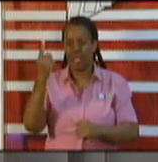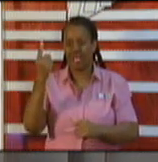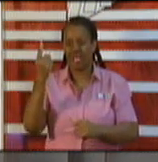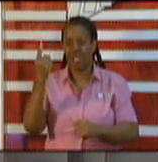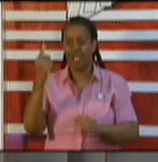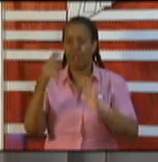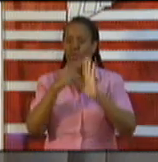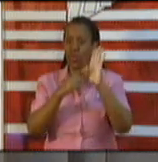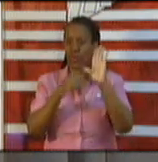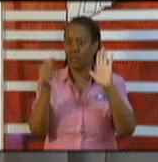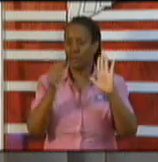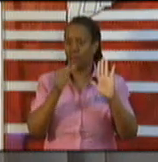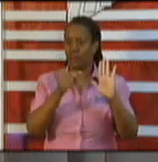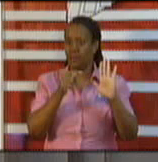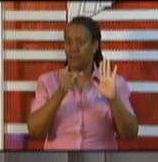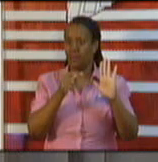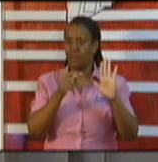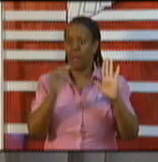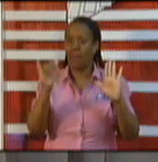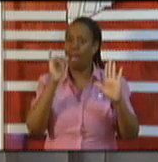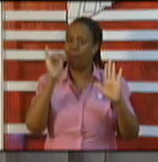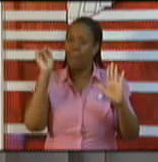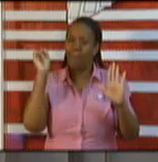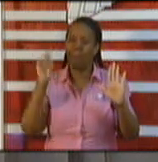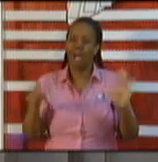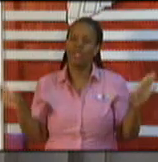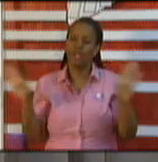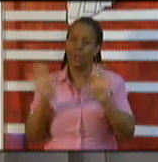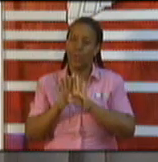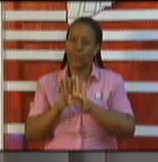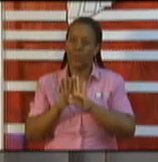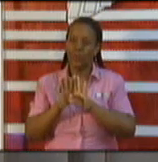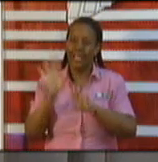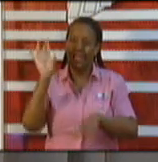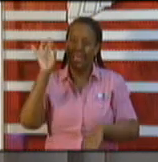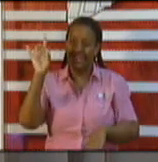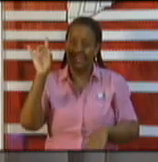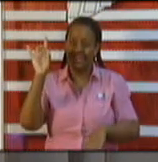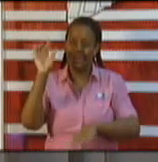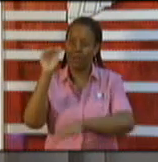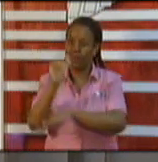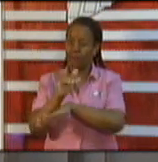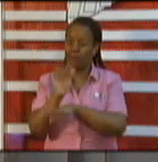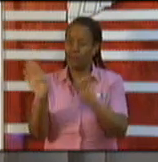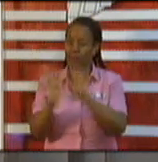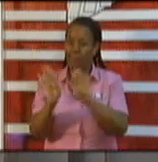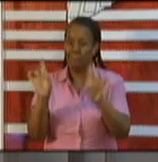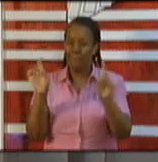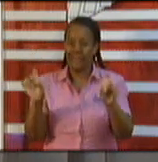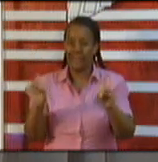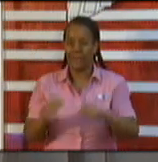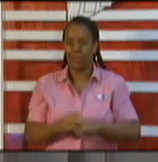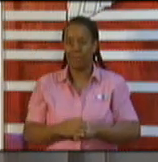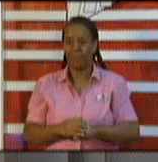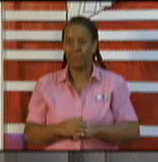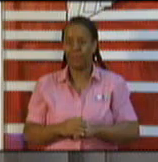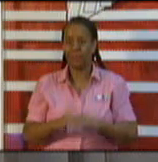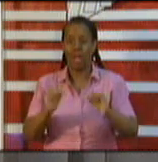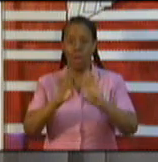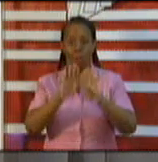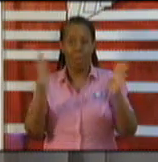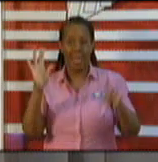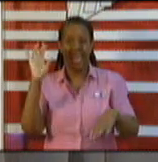and bars will now be required to close at 8pm on a daily basis. They will be allowed to open at 8am.